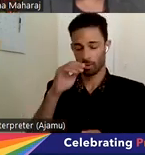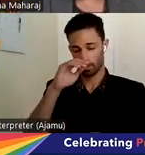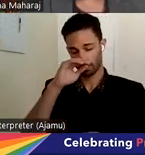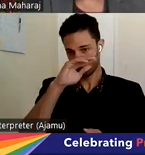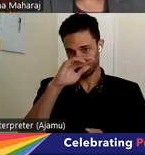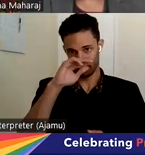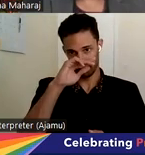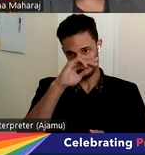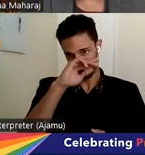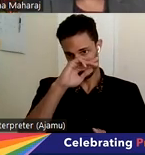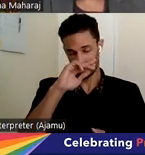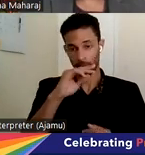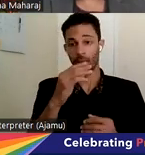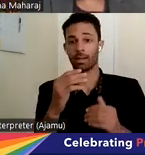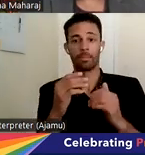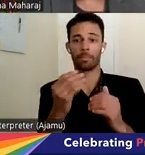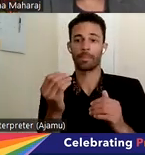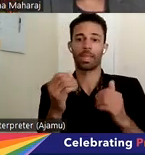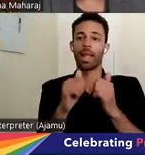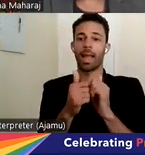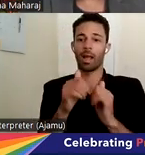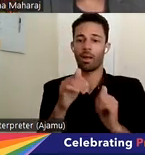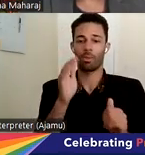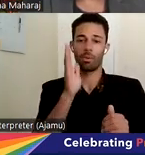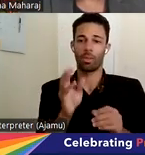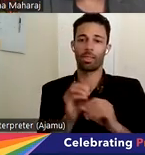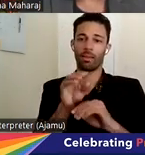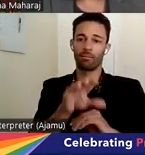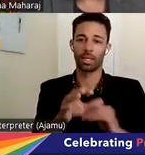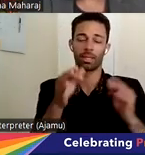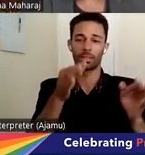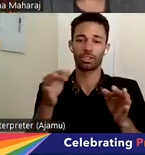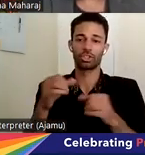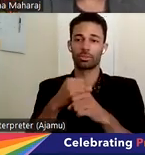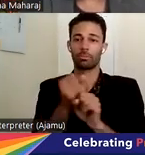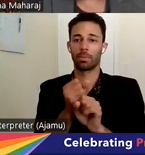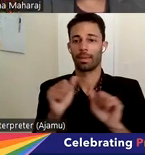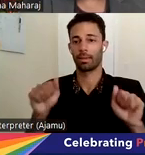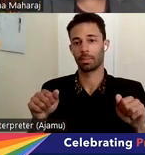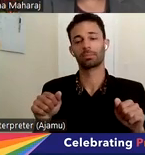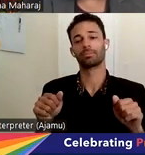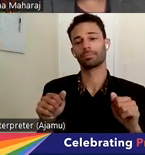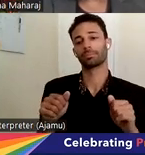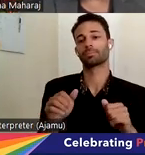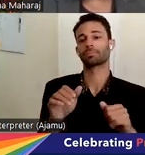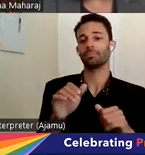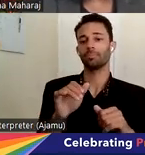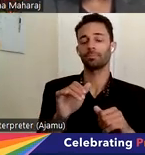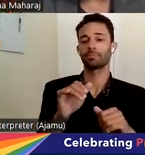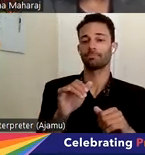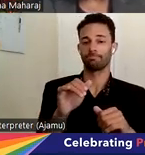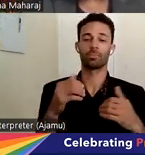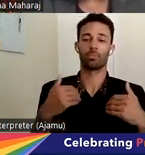continue to be played out in the decision-making capacity. So that's where we, we got, we had another very robust